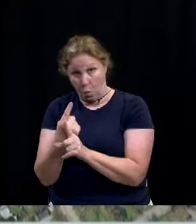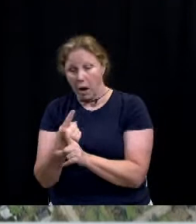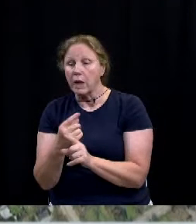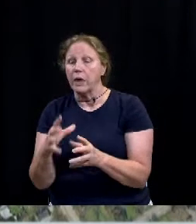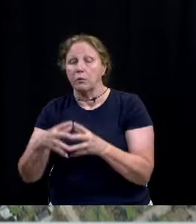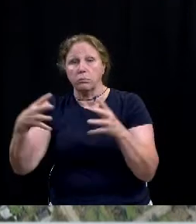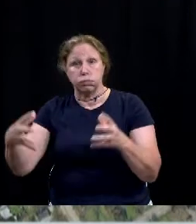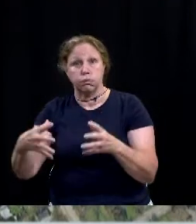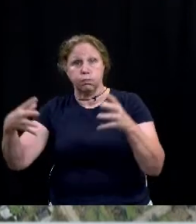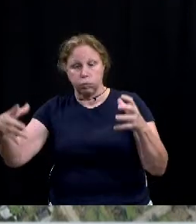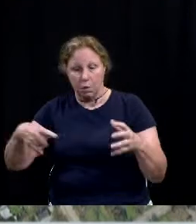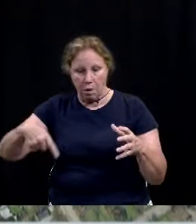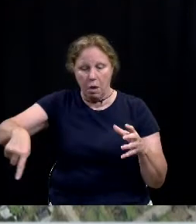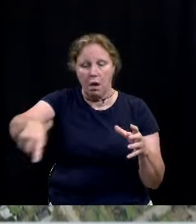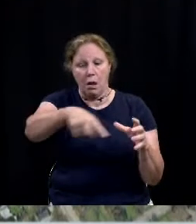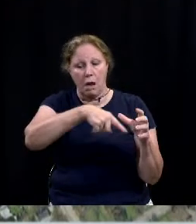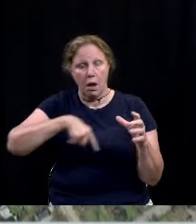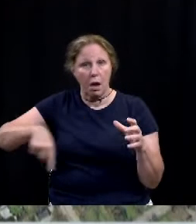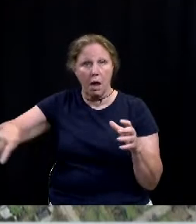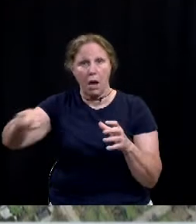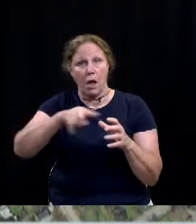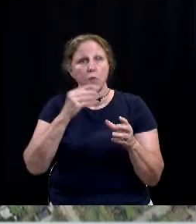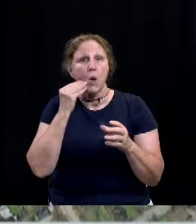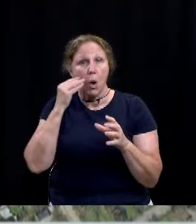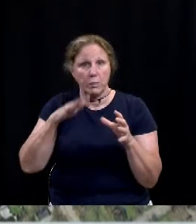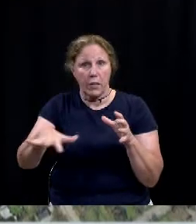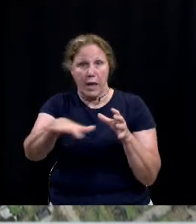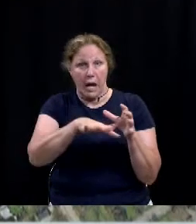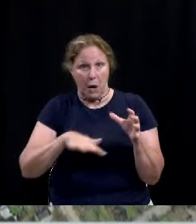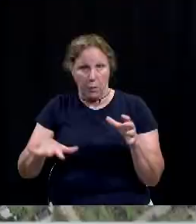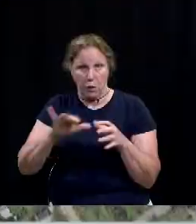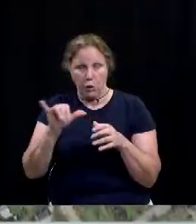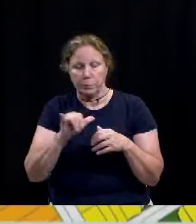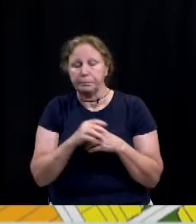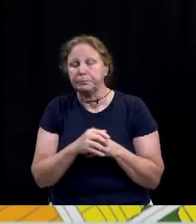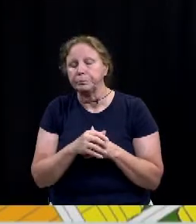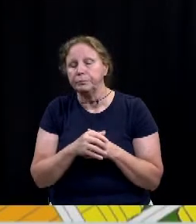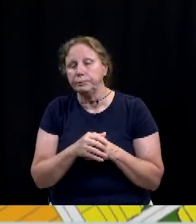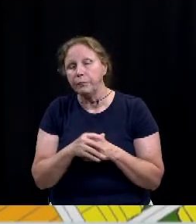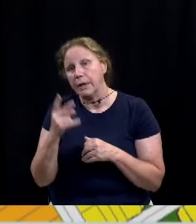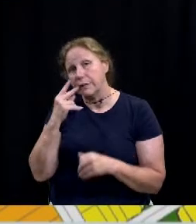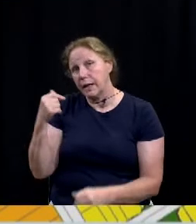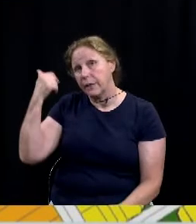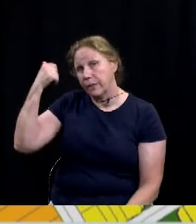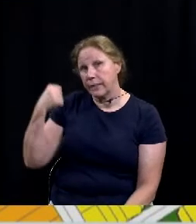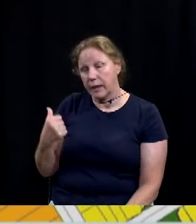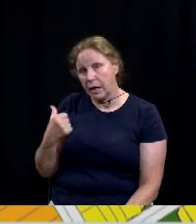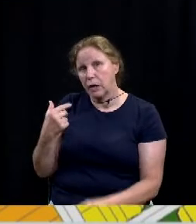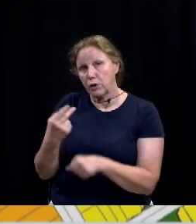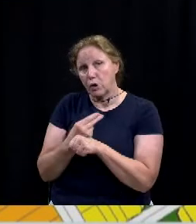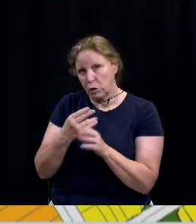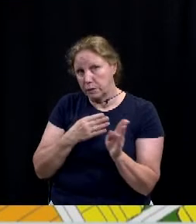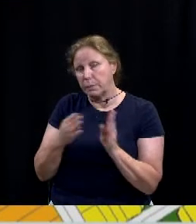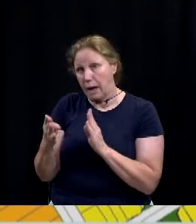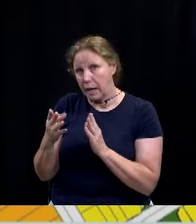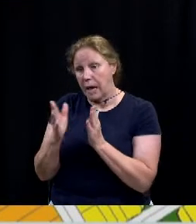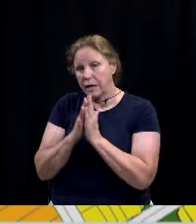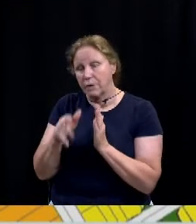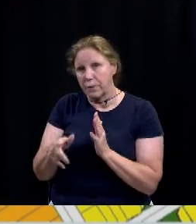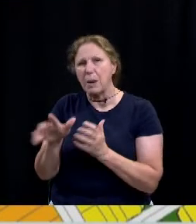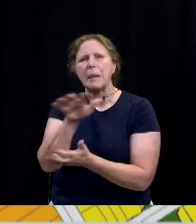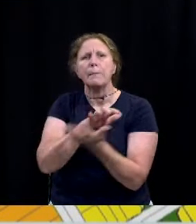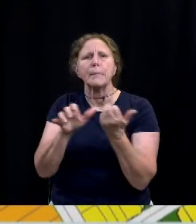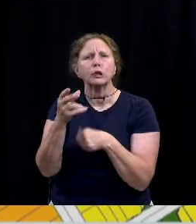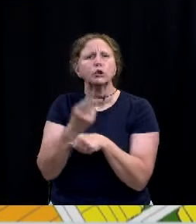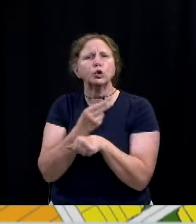expanded it to include the rest of homes on that block. You can see the land use plan does call for that to be mixed-use